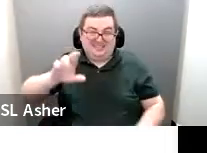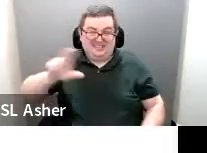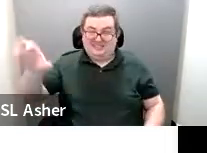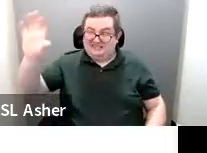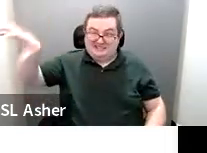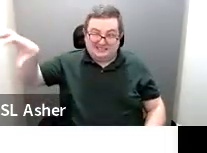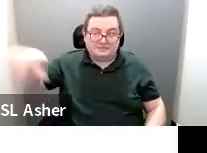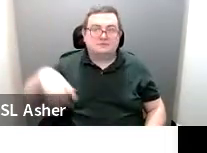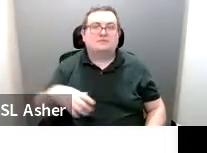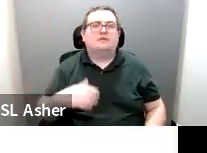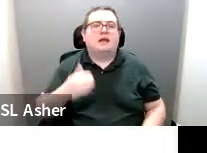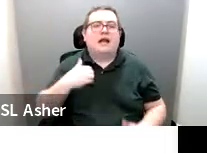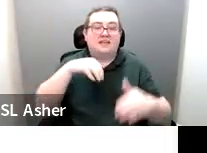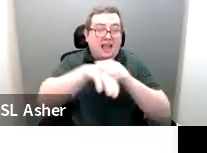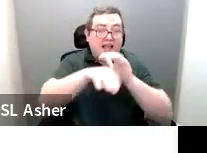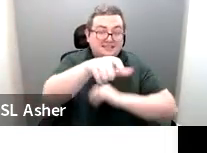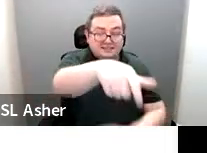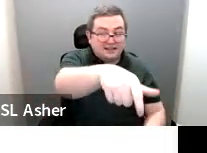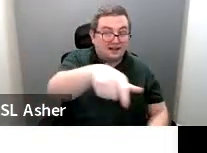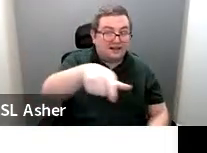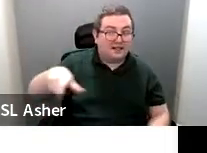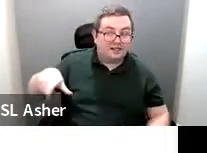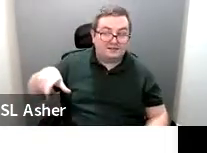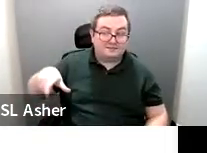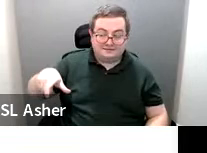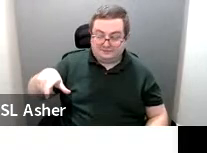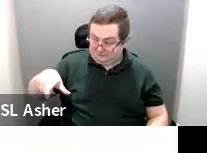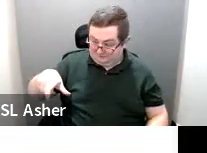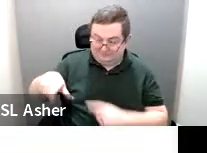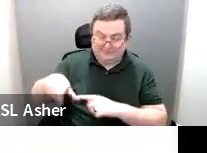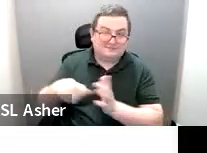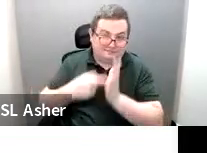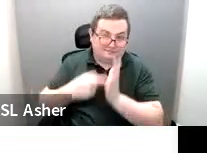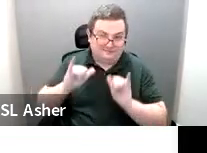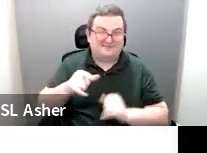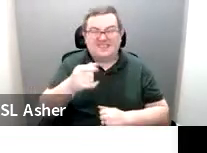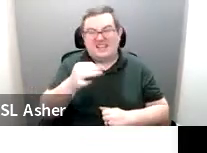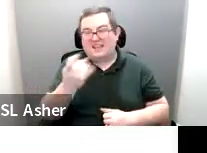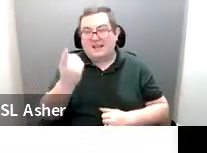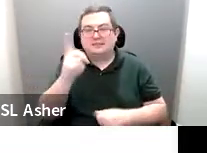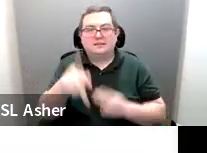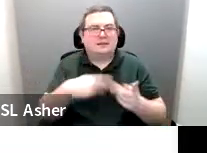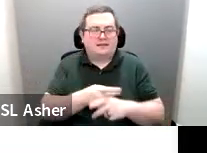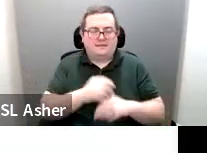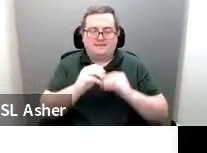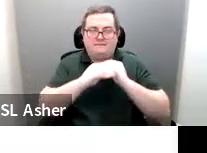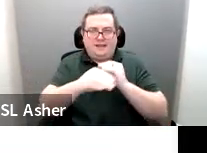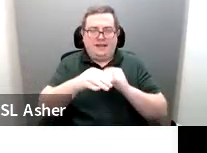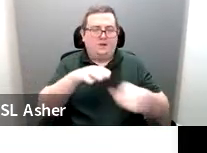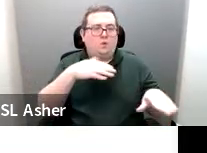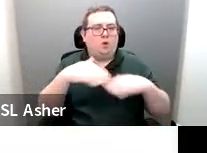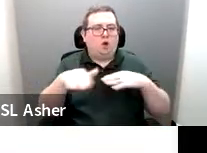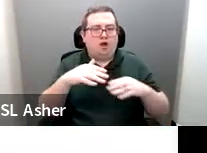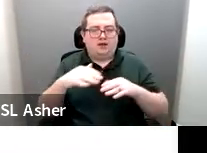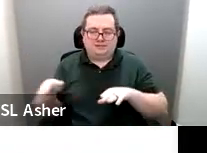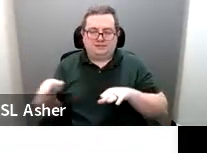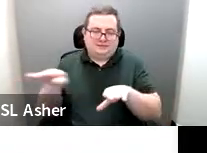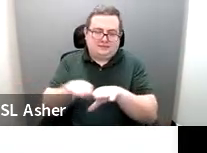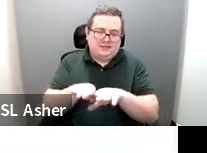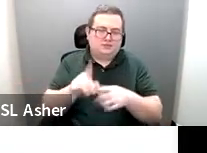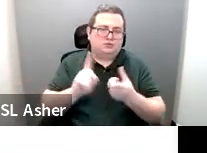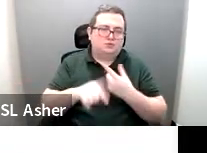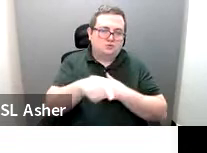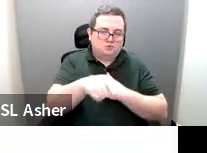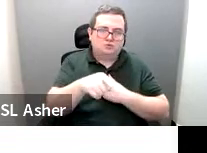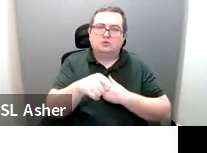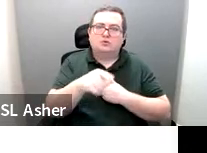include an access aisle. This access aisle, if you have some sort of flat walkway adjacent to the parallel parking